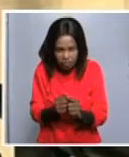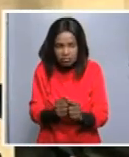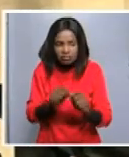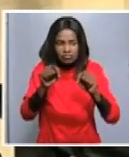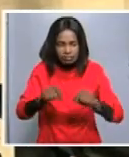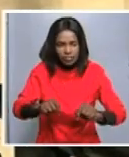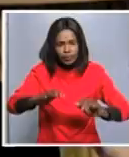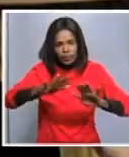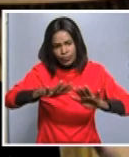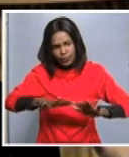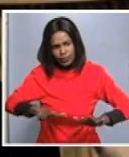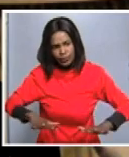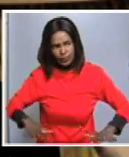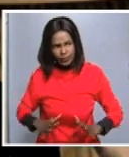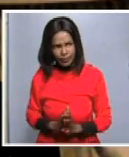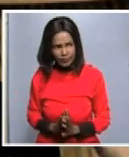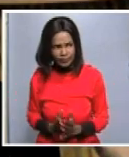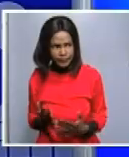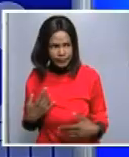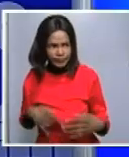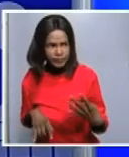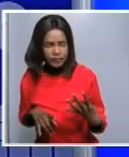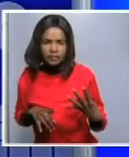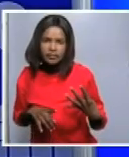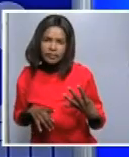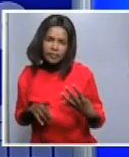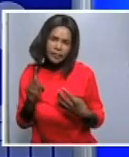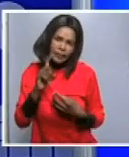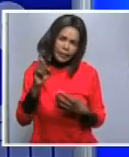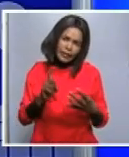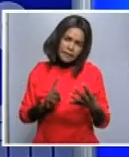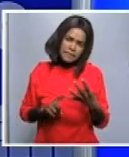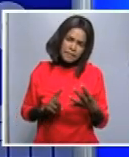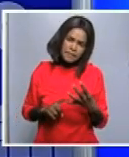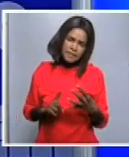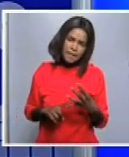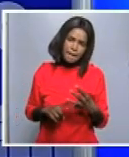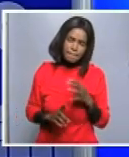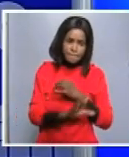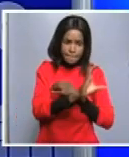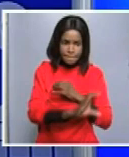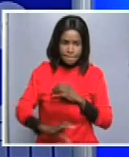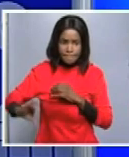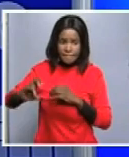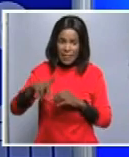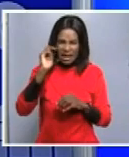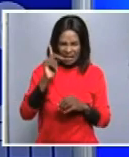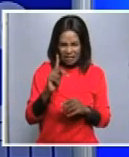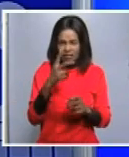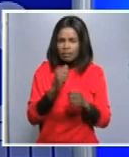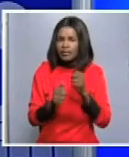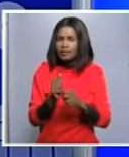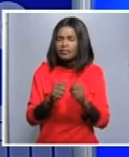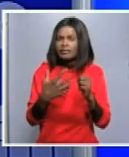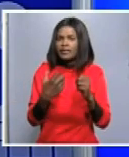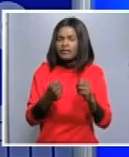fantastic news other issues concerning um the region is of course the issue in mozambique uh we know that you